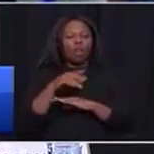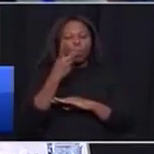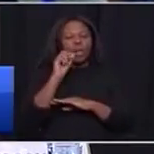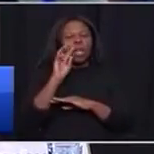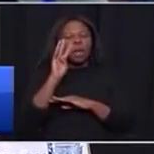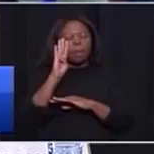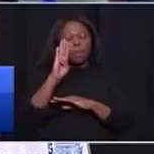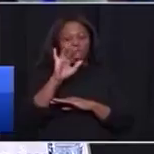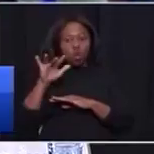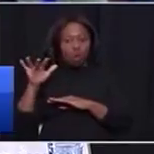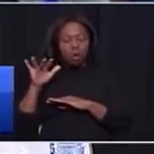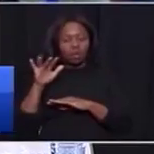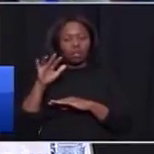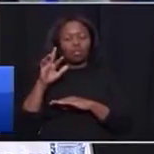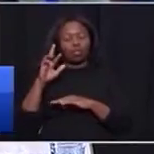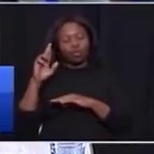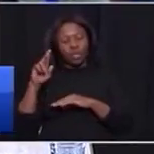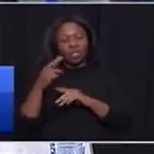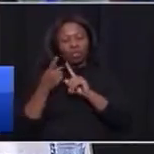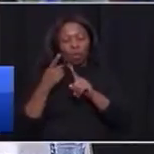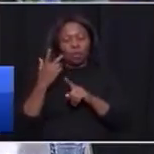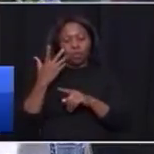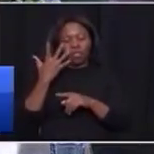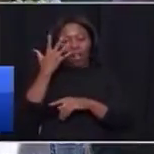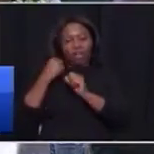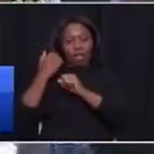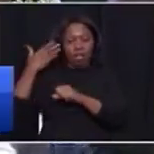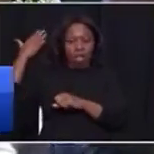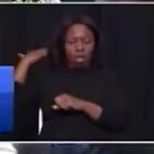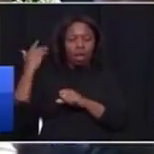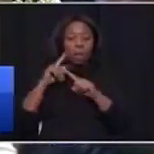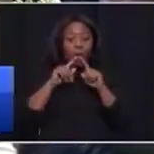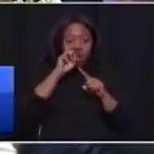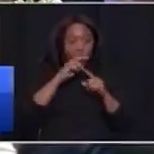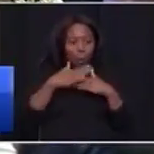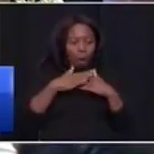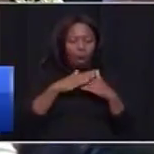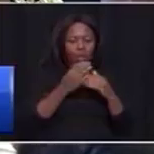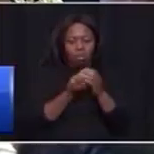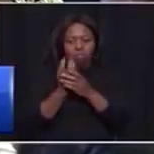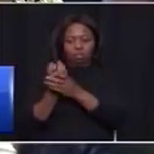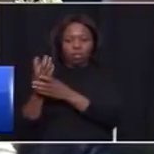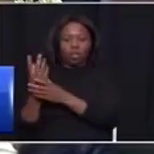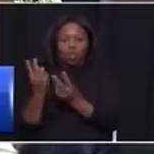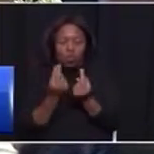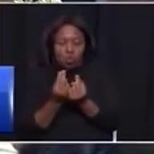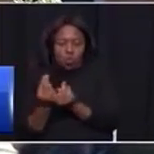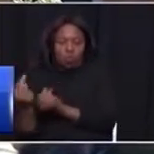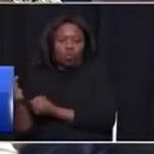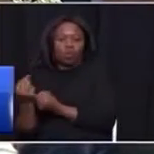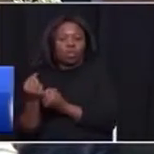past five years. But we need new initiatives for unlocking the potential of the township economy.